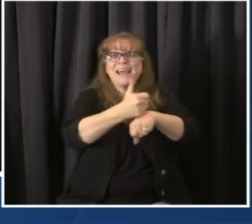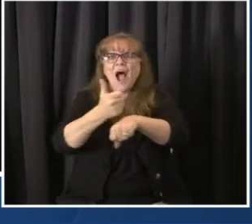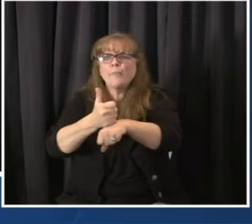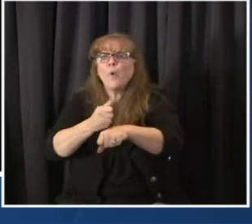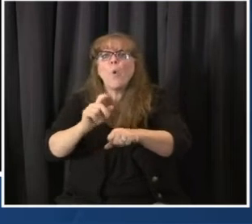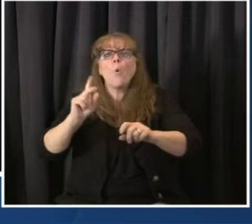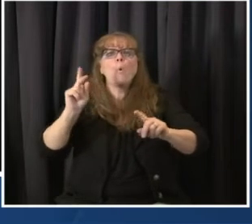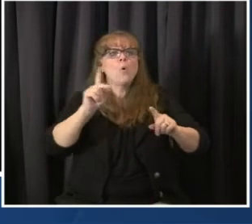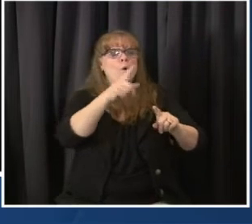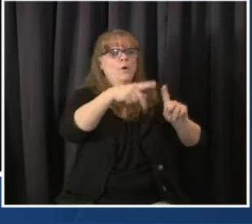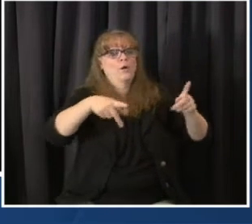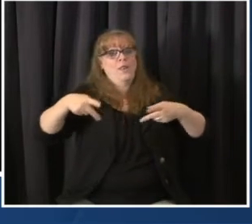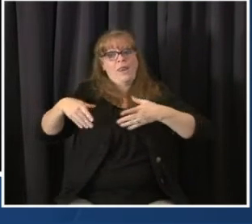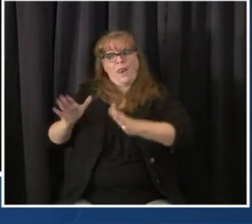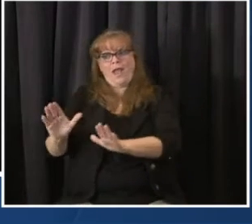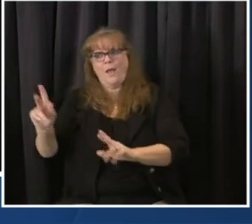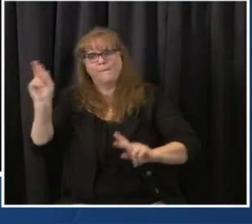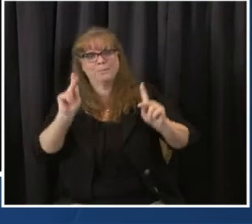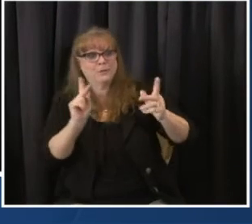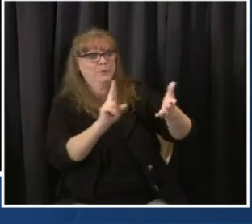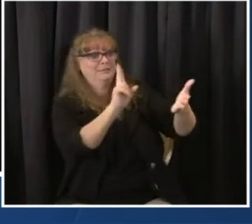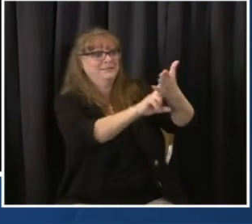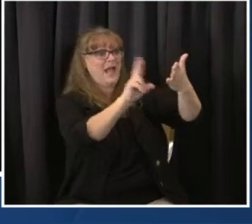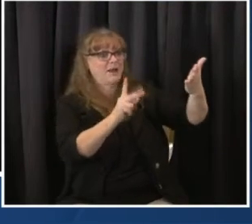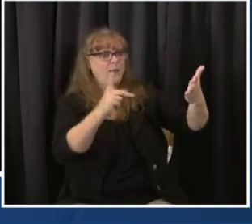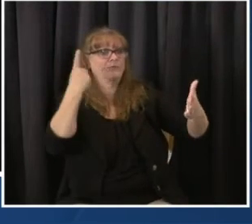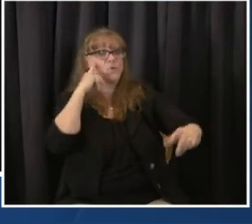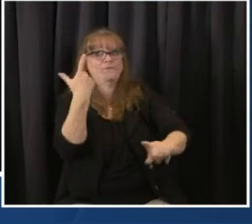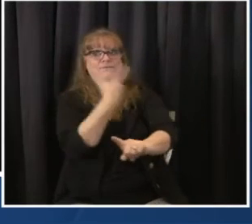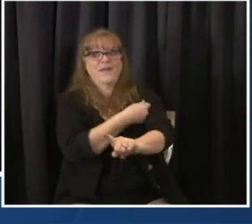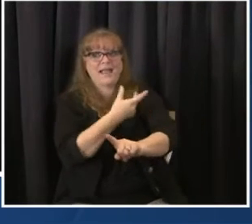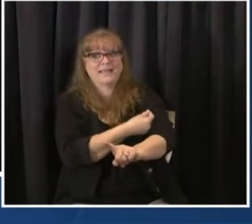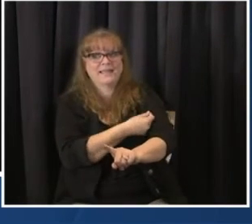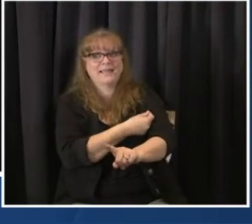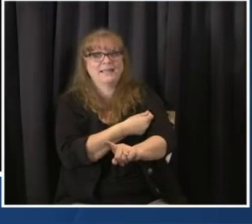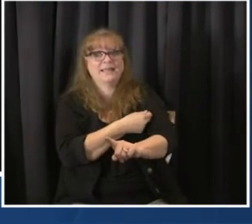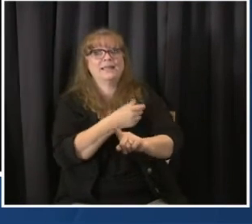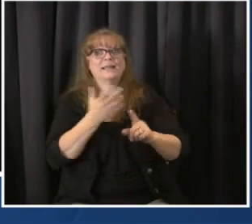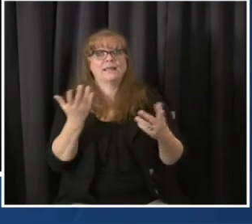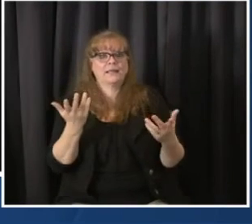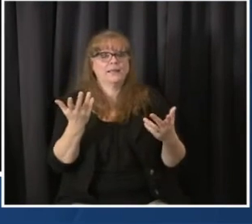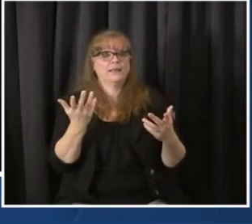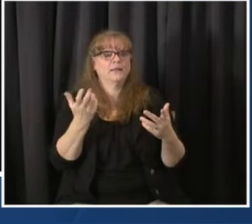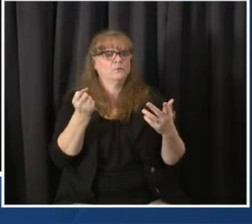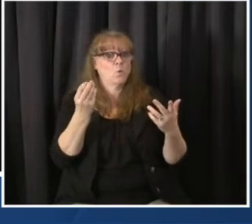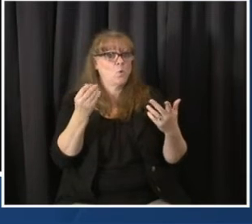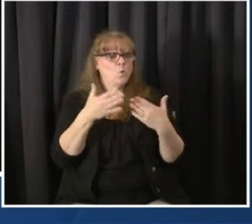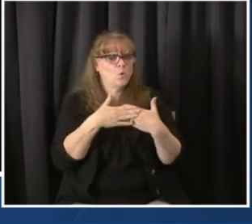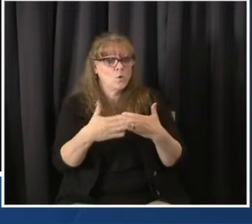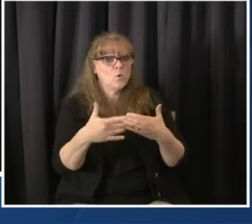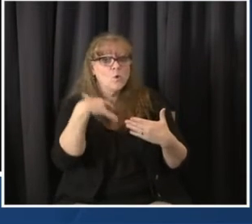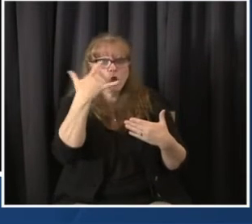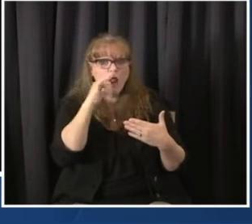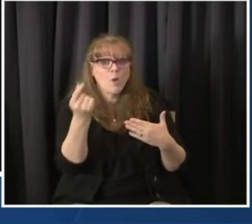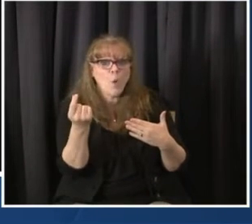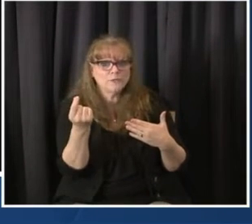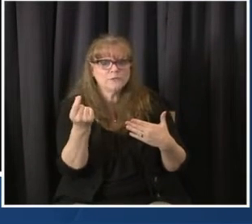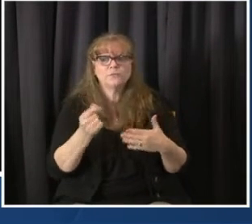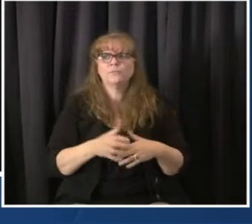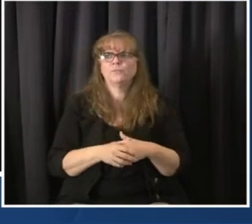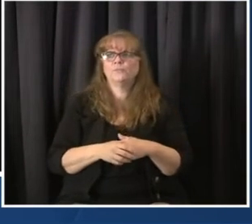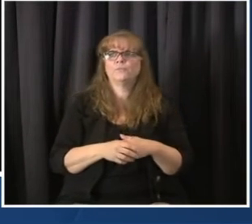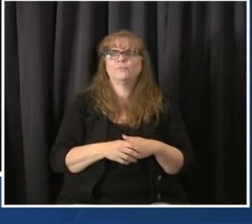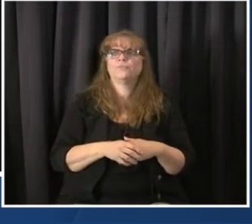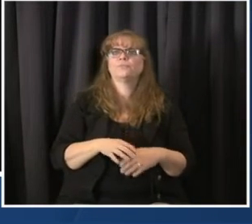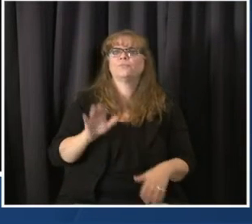up distribution? So we have different provider partners in different parts of the state in Colorado.